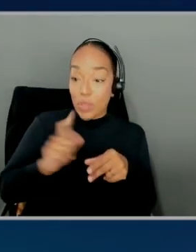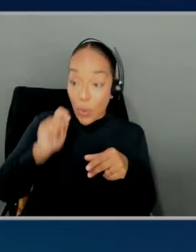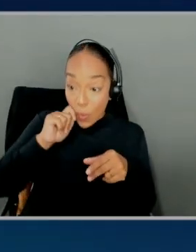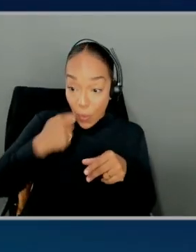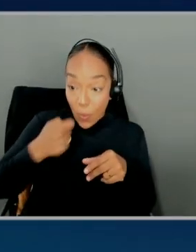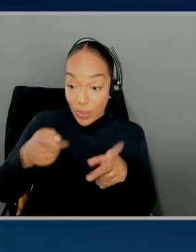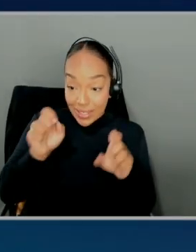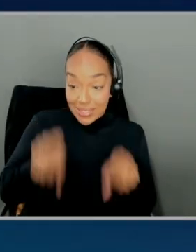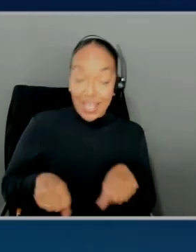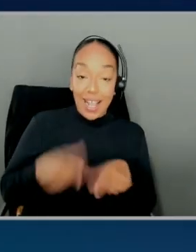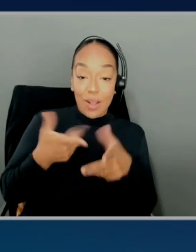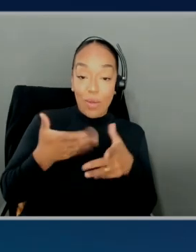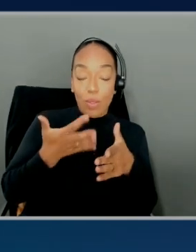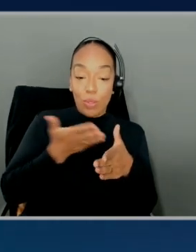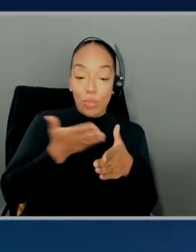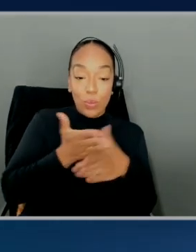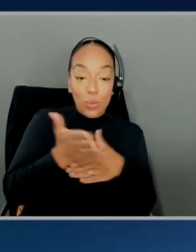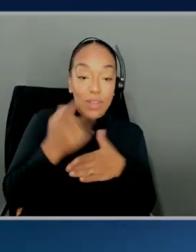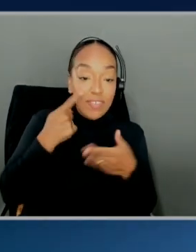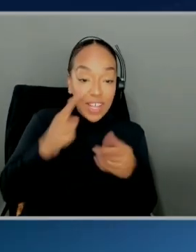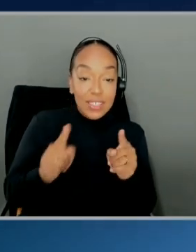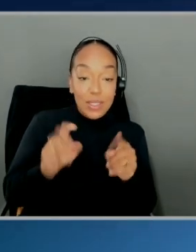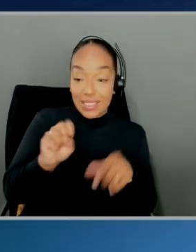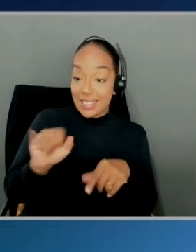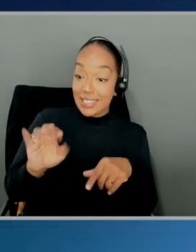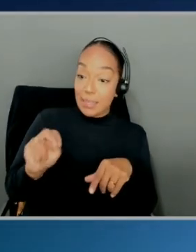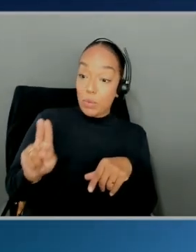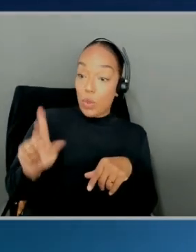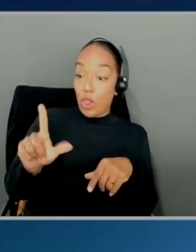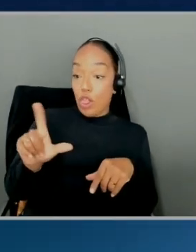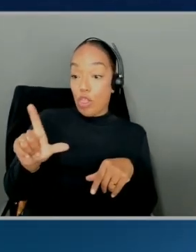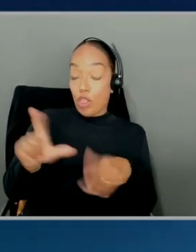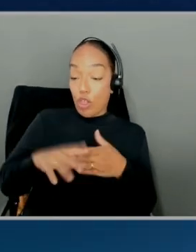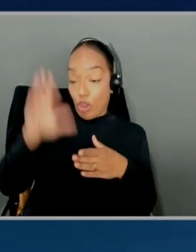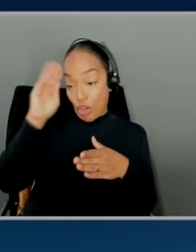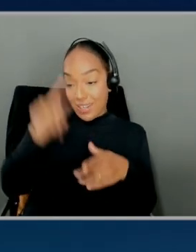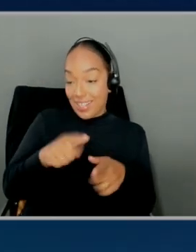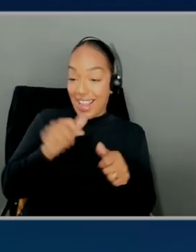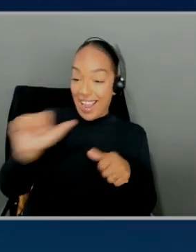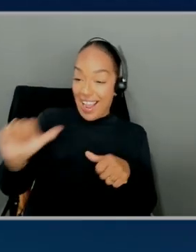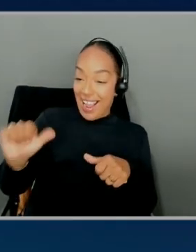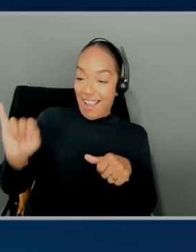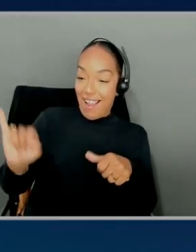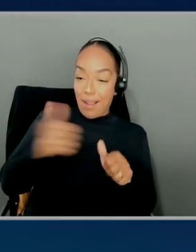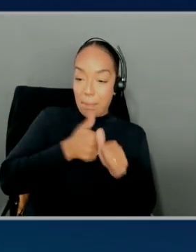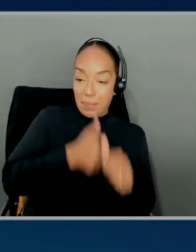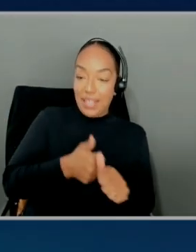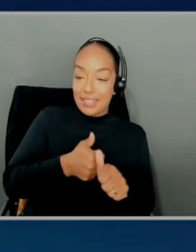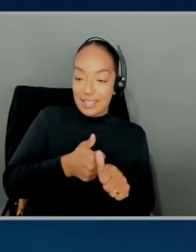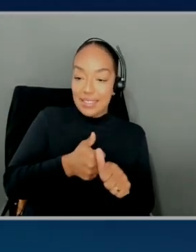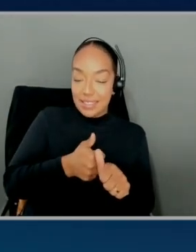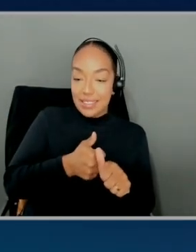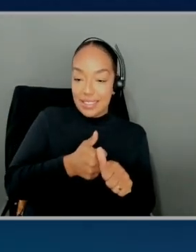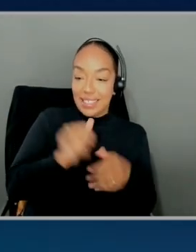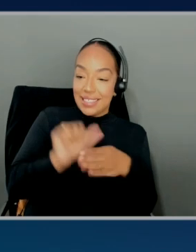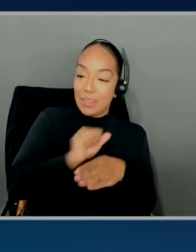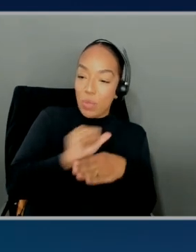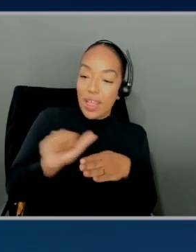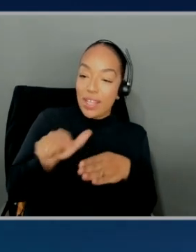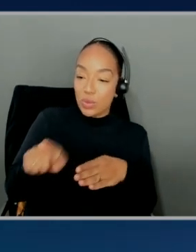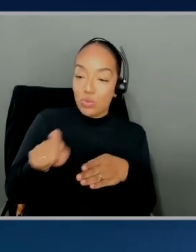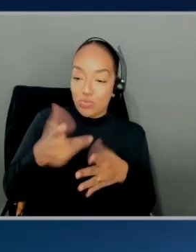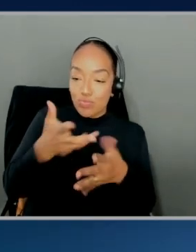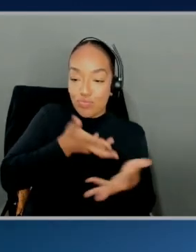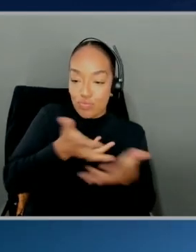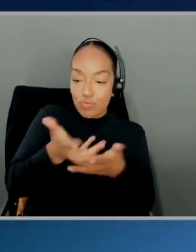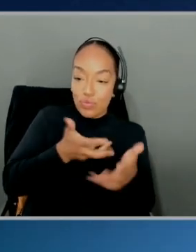through effectively, Simulearn is an AI based simulation where you're interacting with an